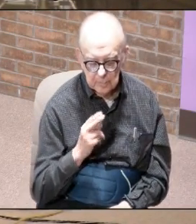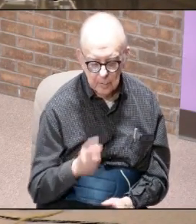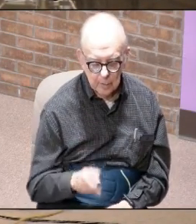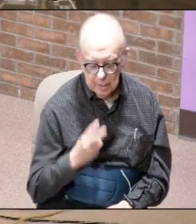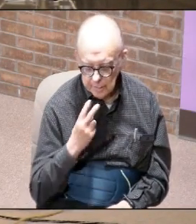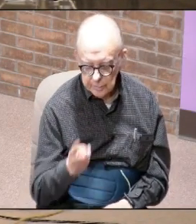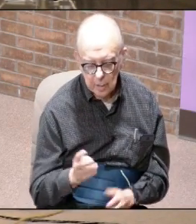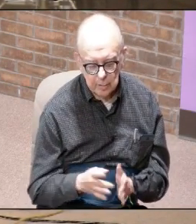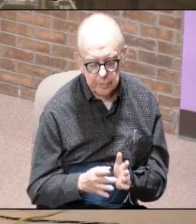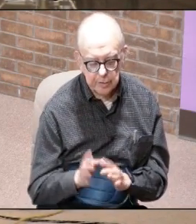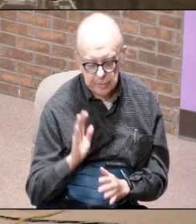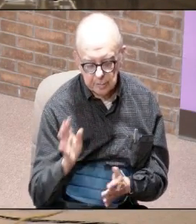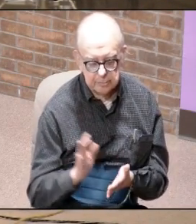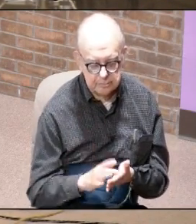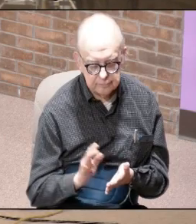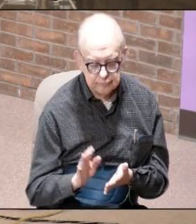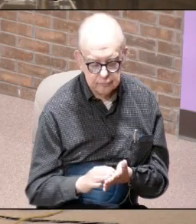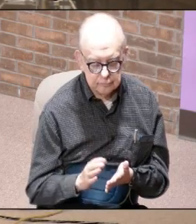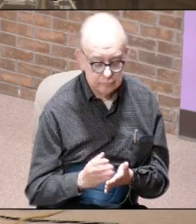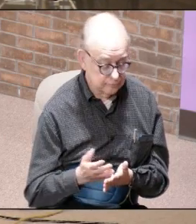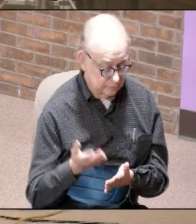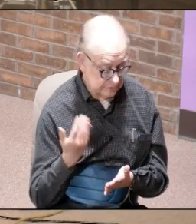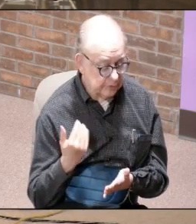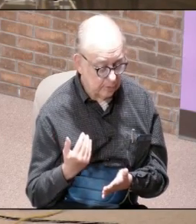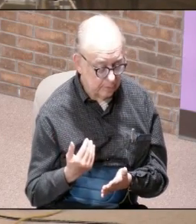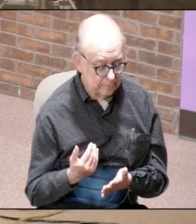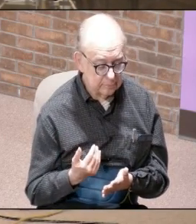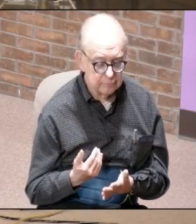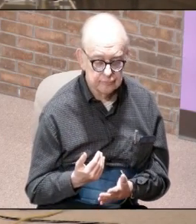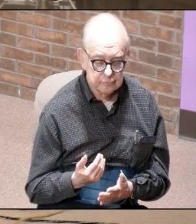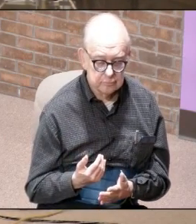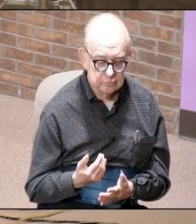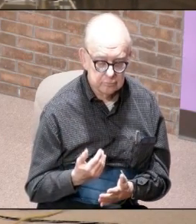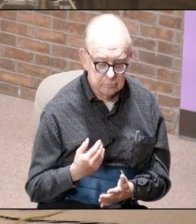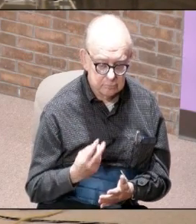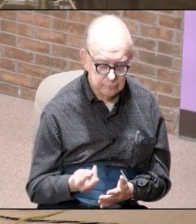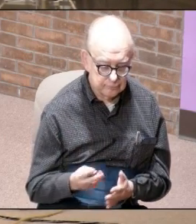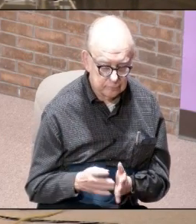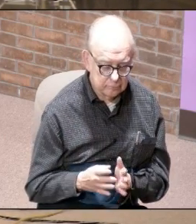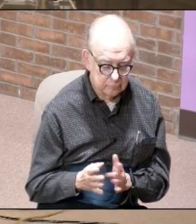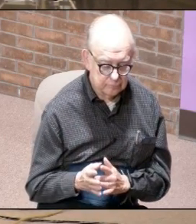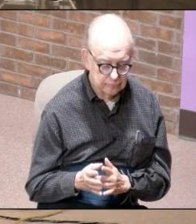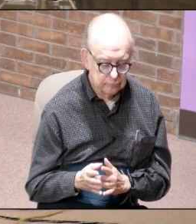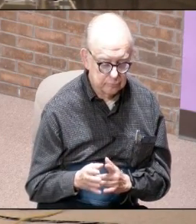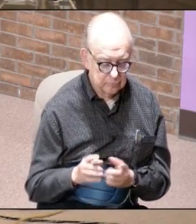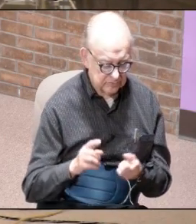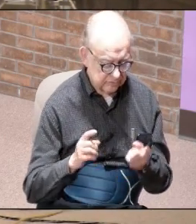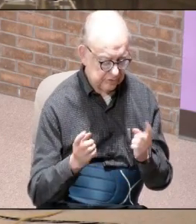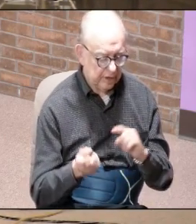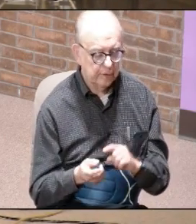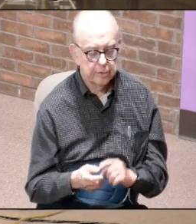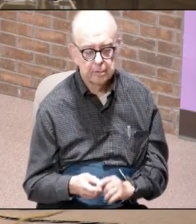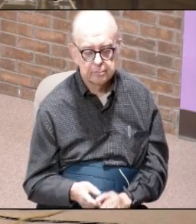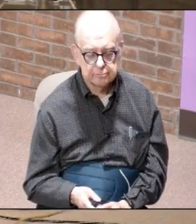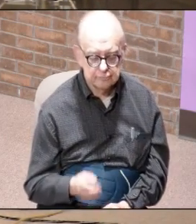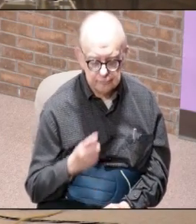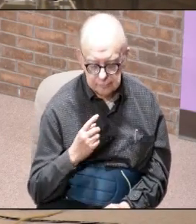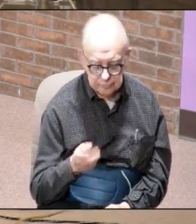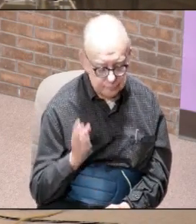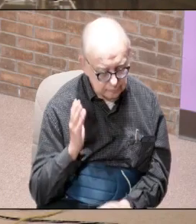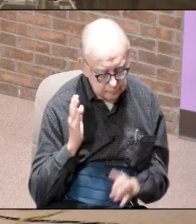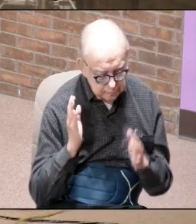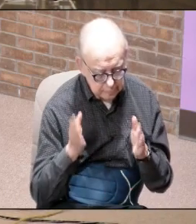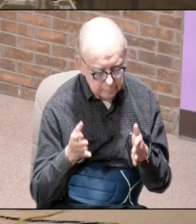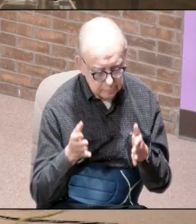once before on that mount of transfiguration when he saw Jesus being transfigured he says